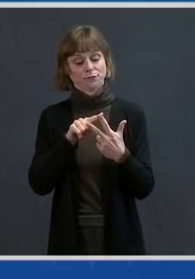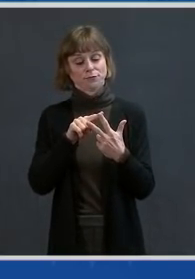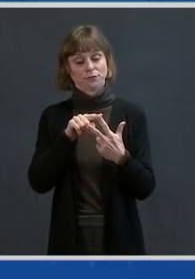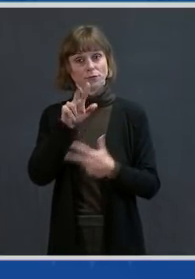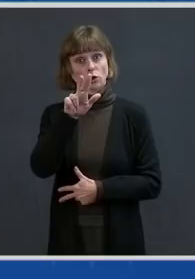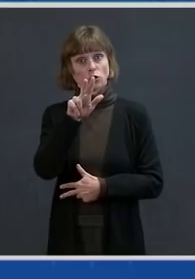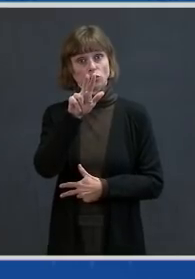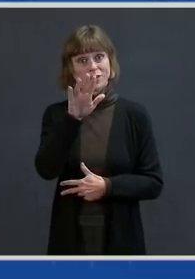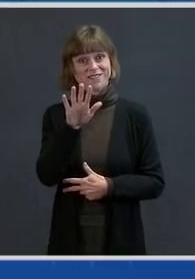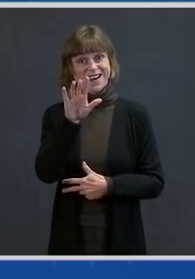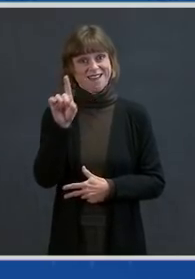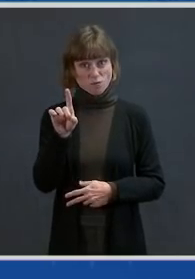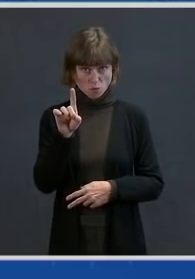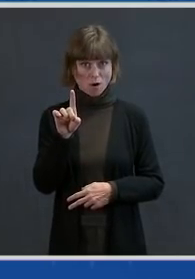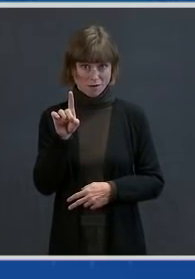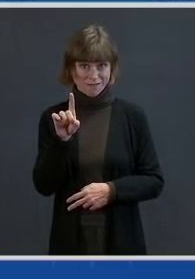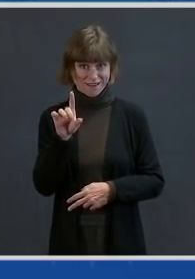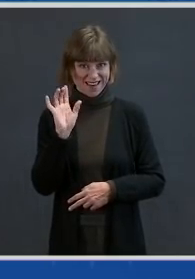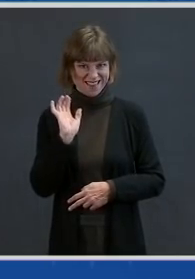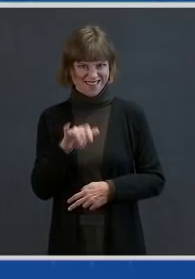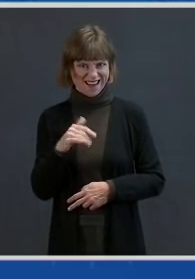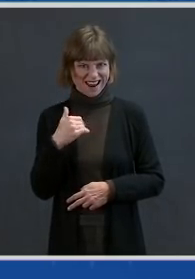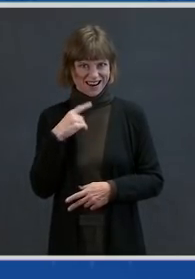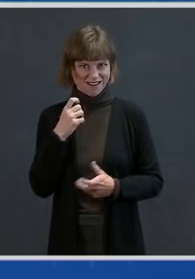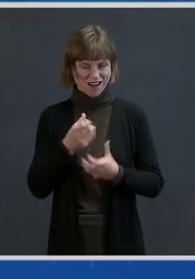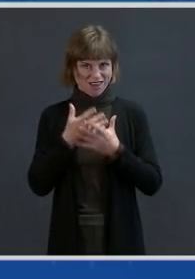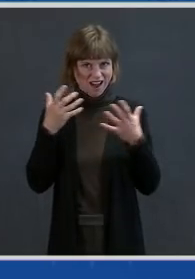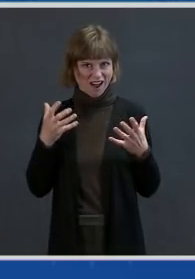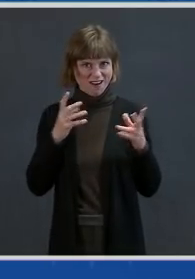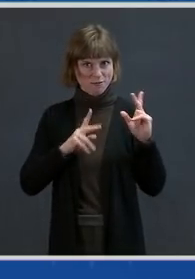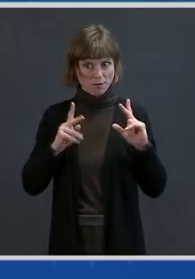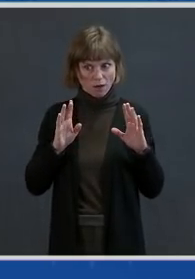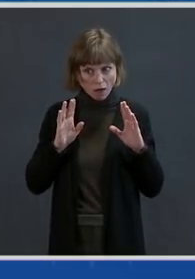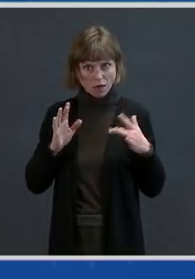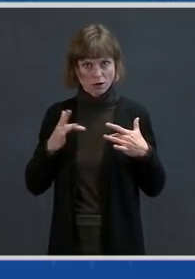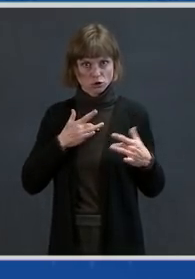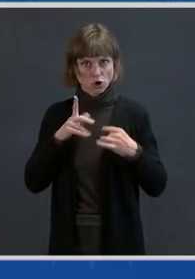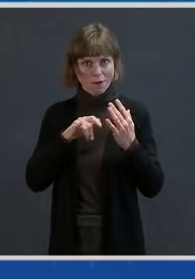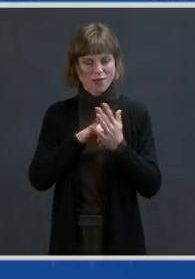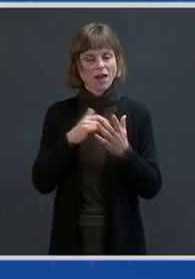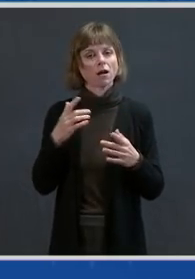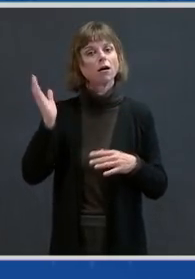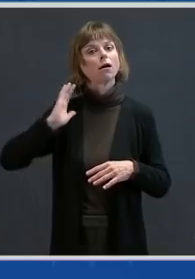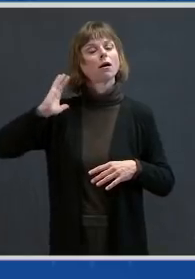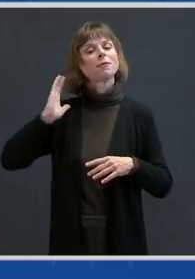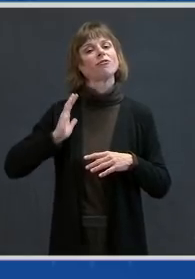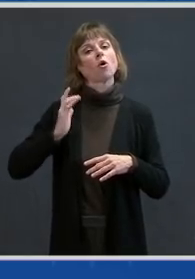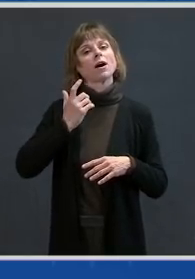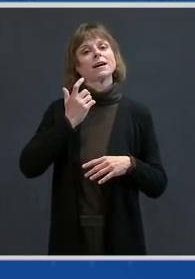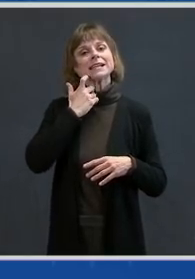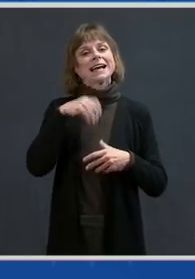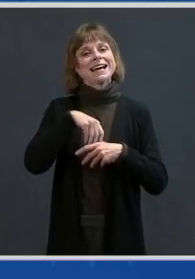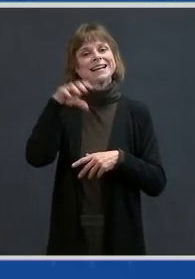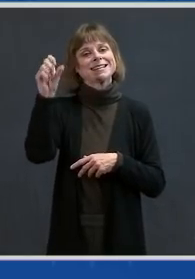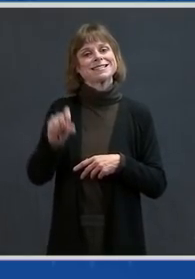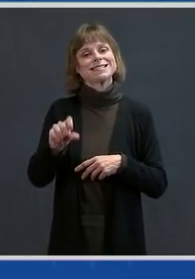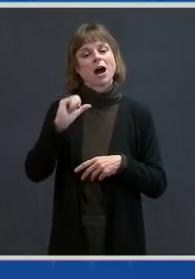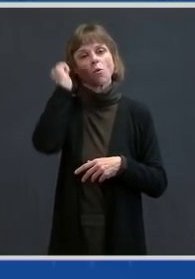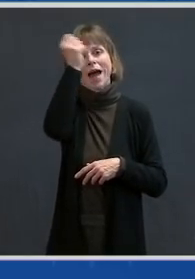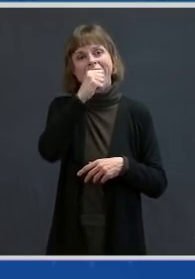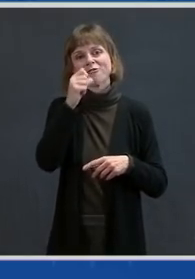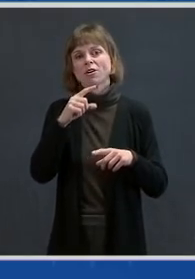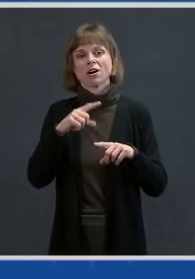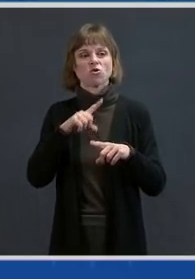a lot of attention, which was originally in South Africa, is not dominant at all here in the United States, but we need to pay